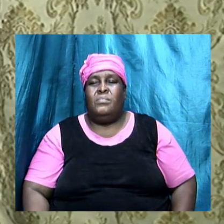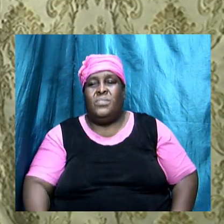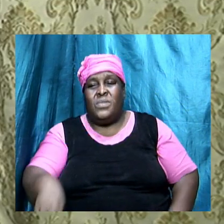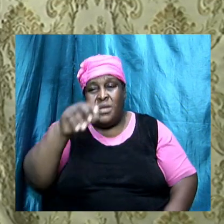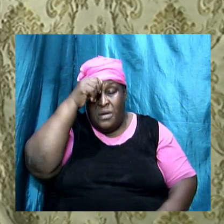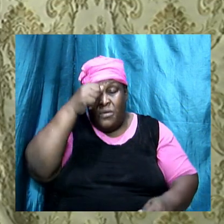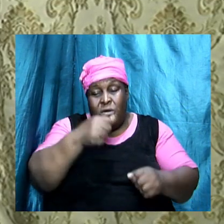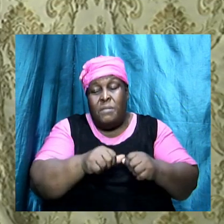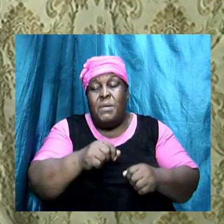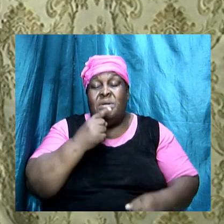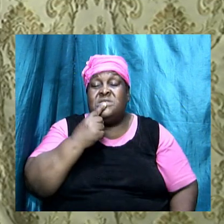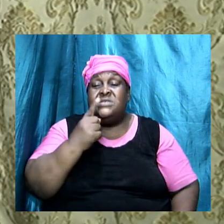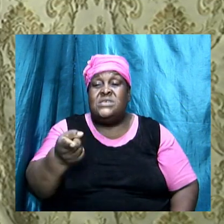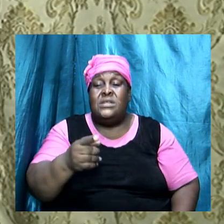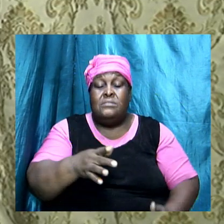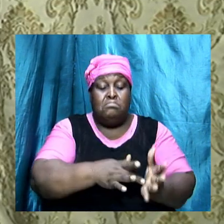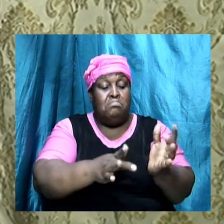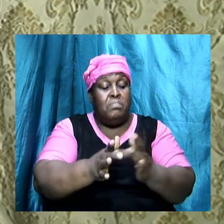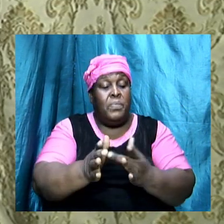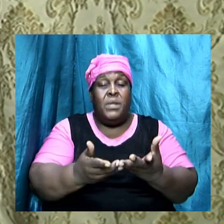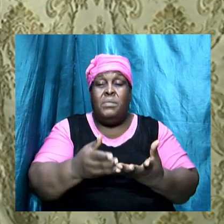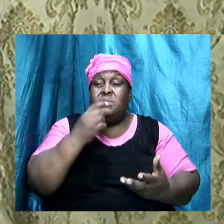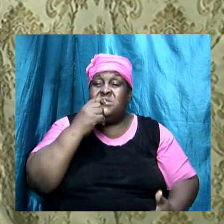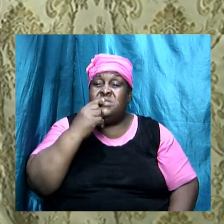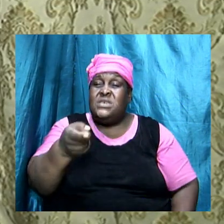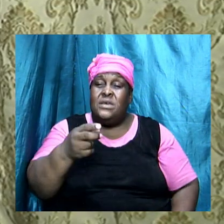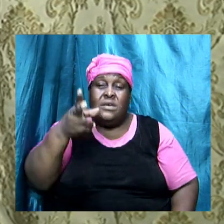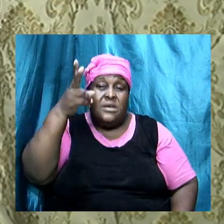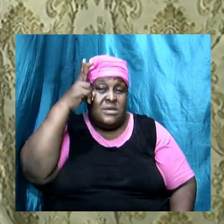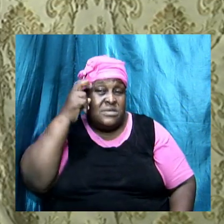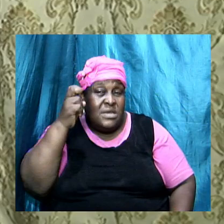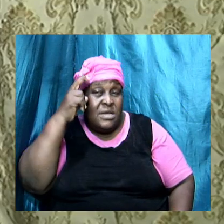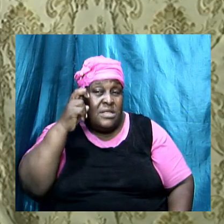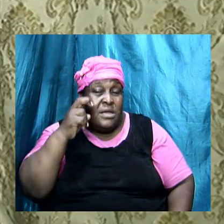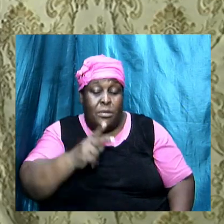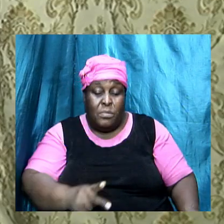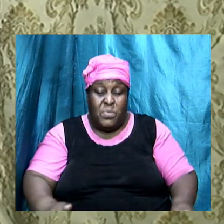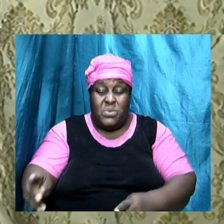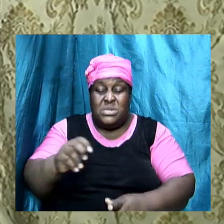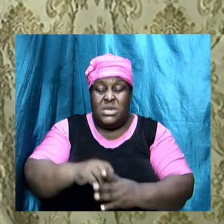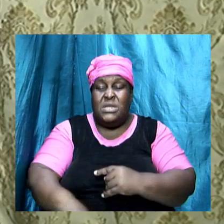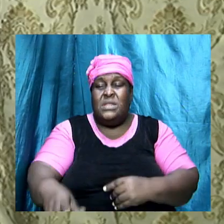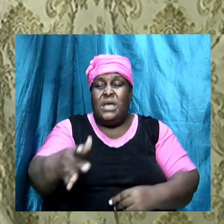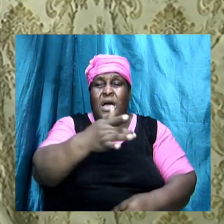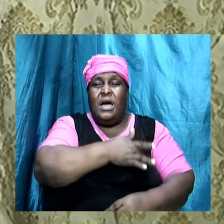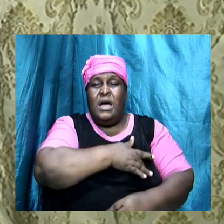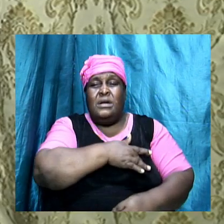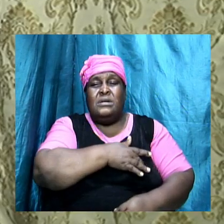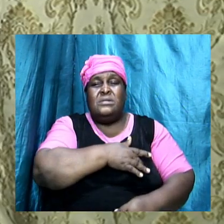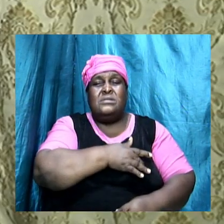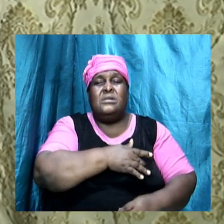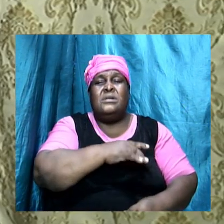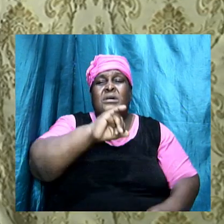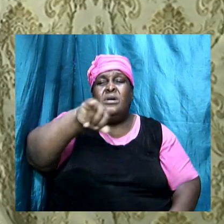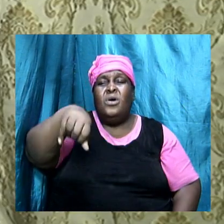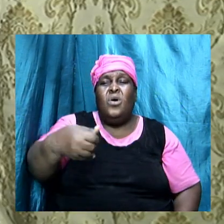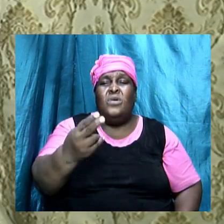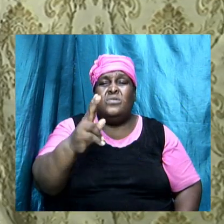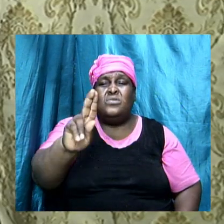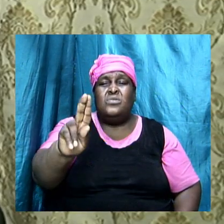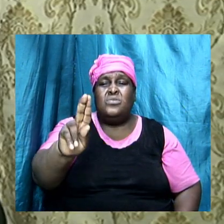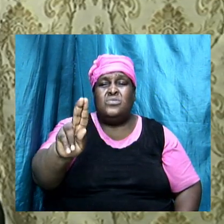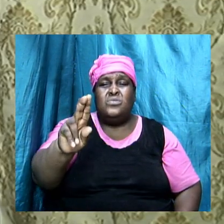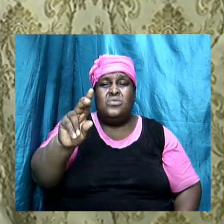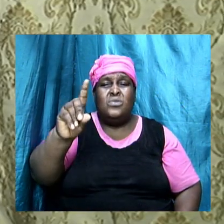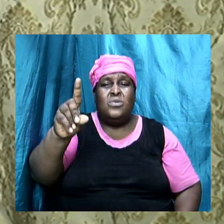some time ago, the Bible says that Satan now put it in the heart of Judas Iscariot to betray Jesus,